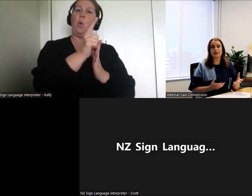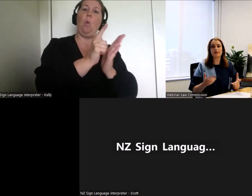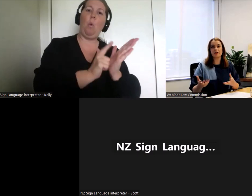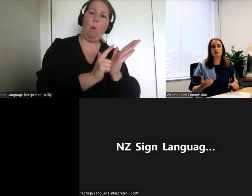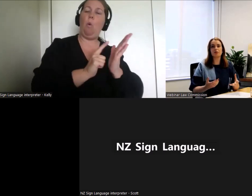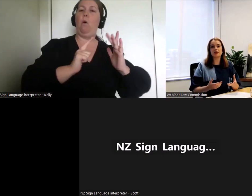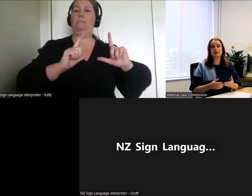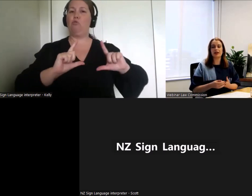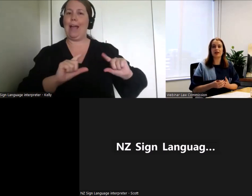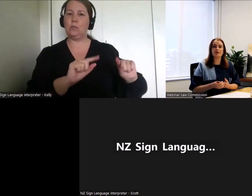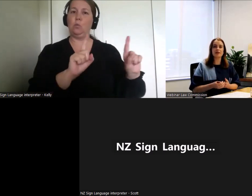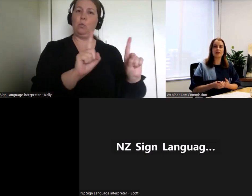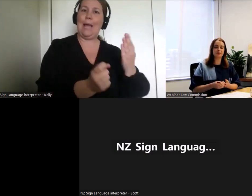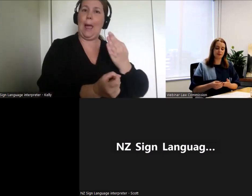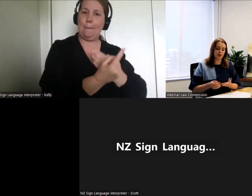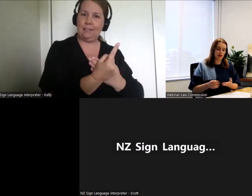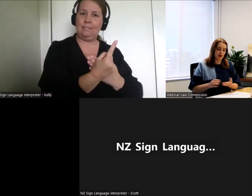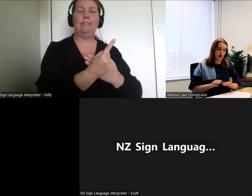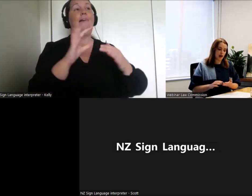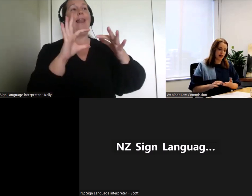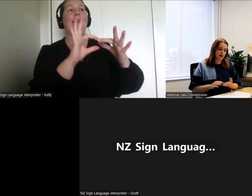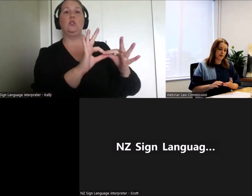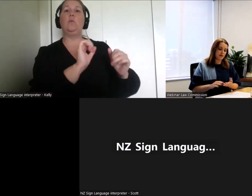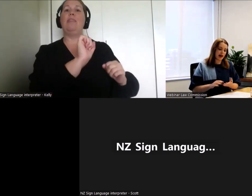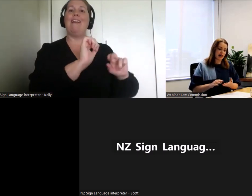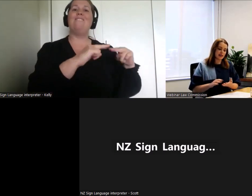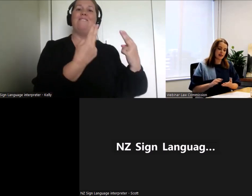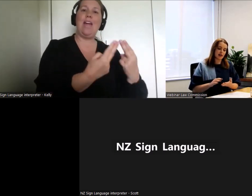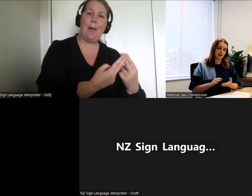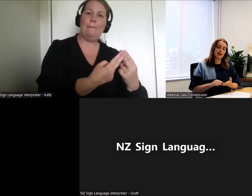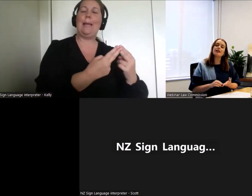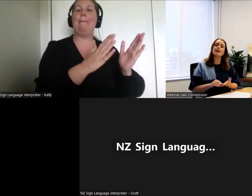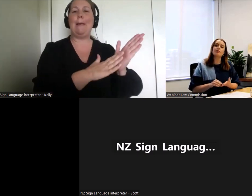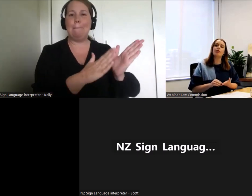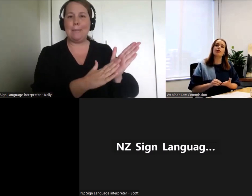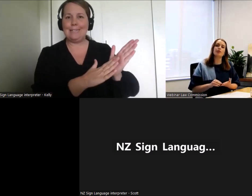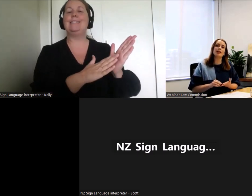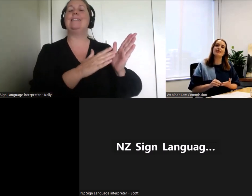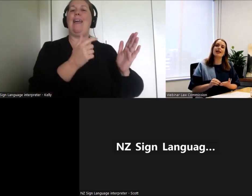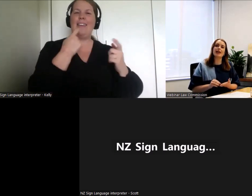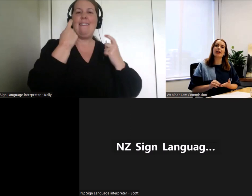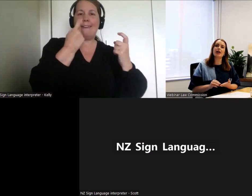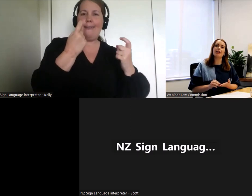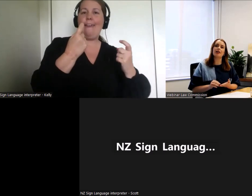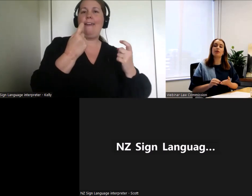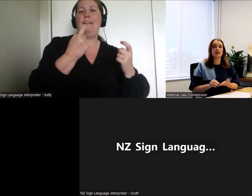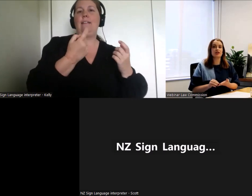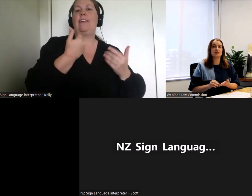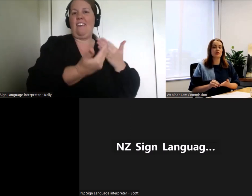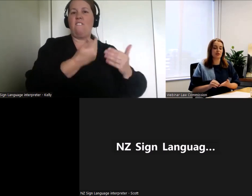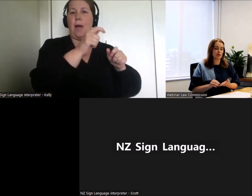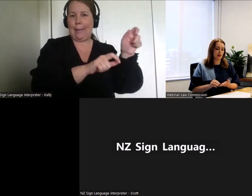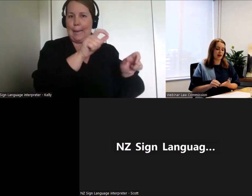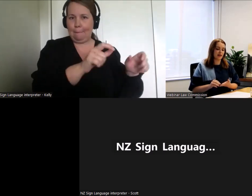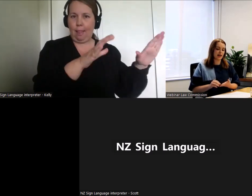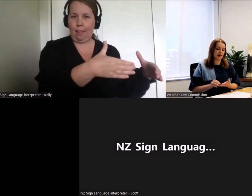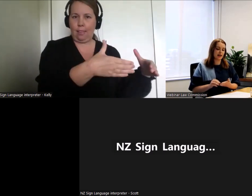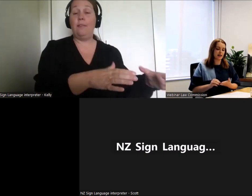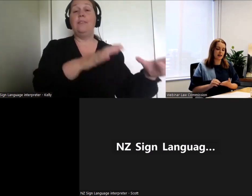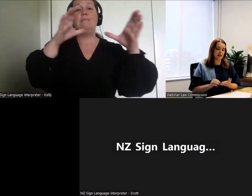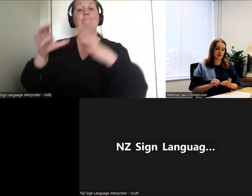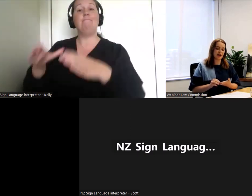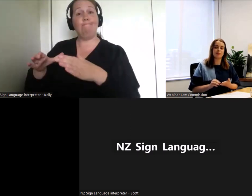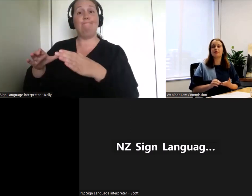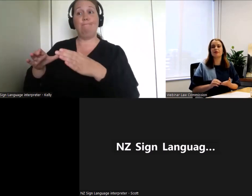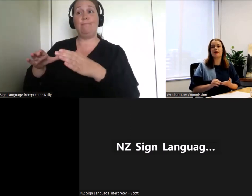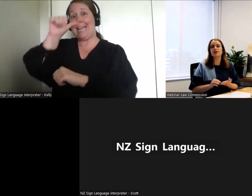with whānau members and caregivers. And our second expert group is a professionals group, and that